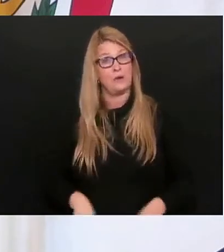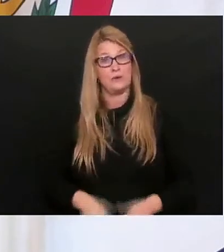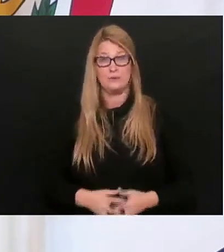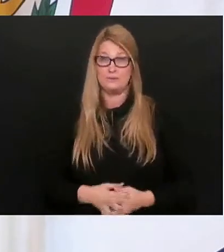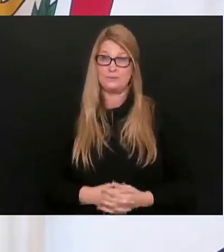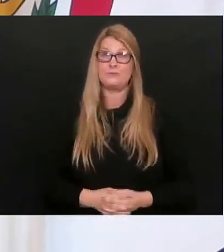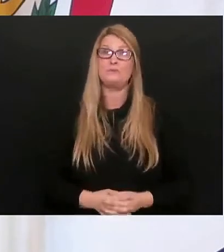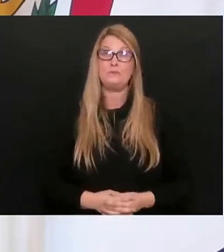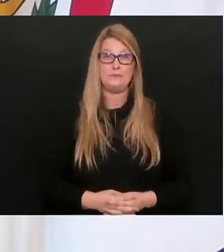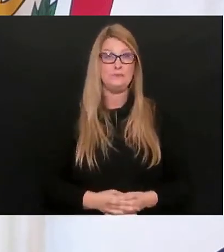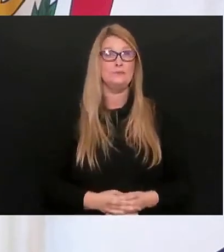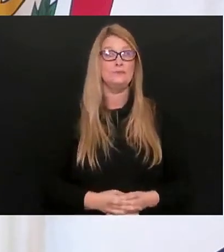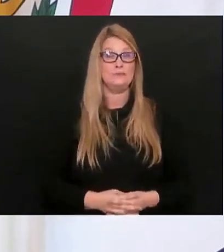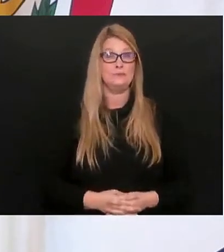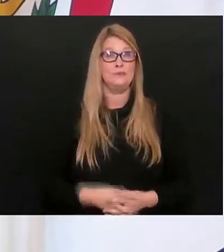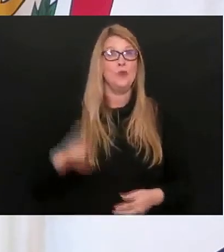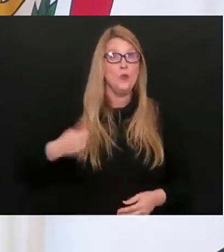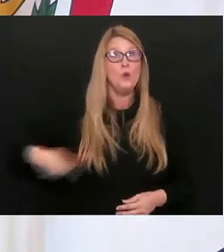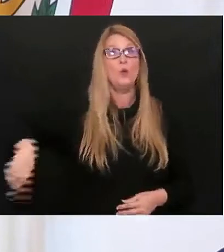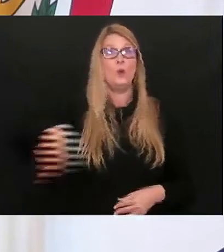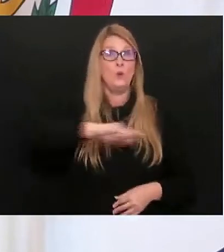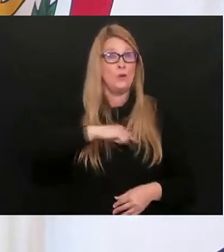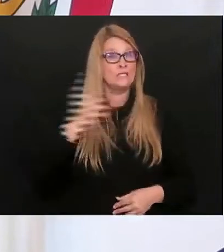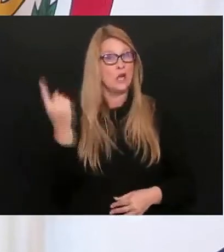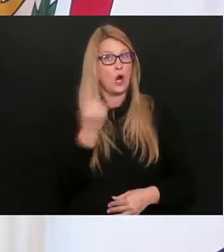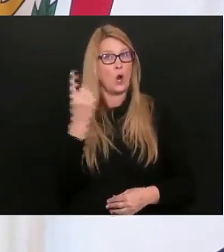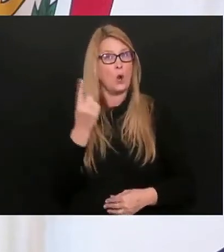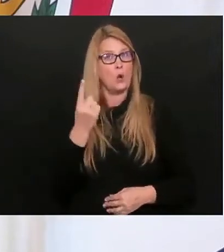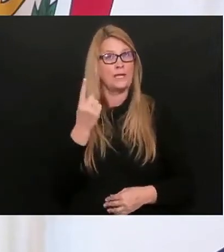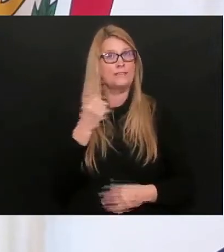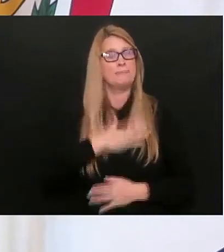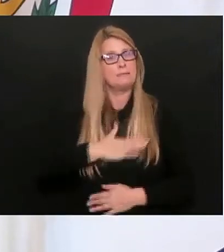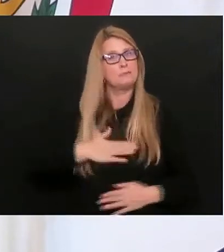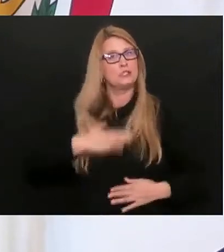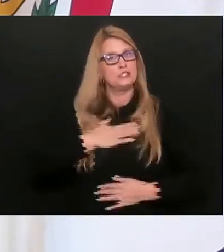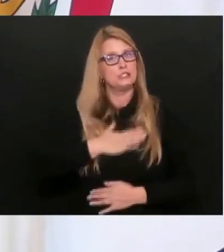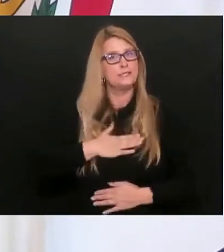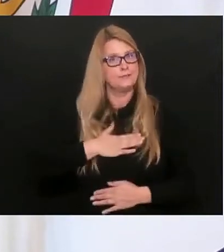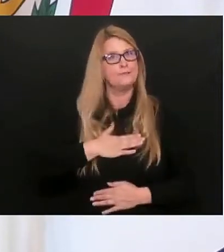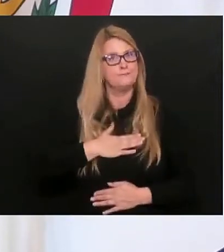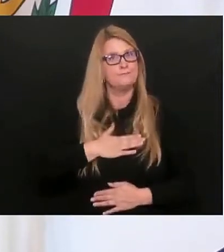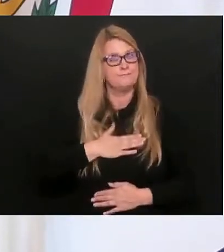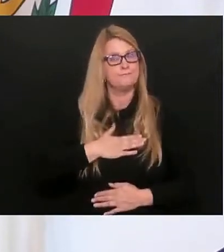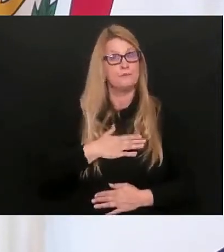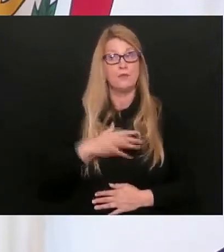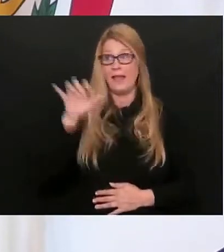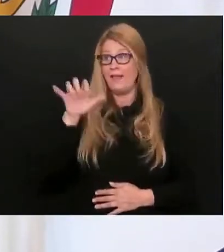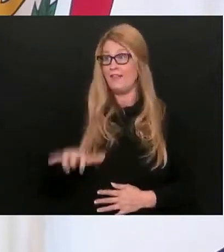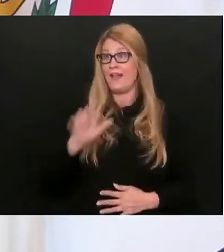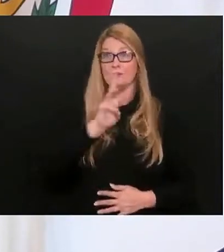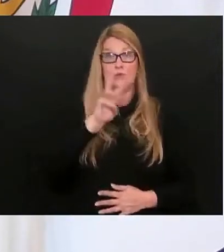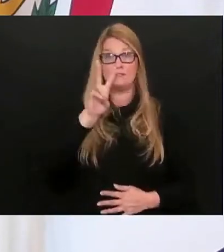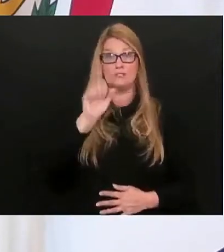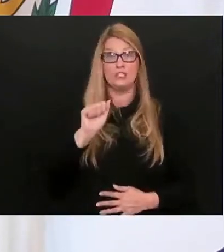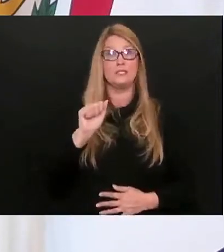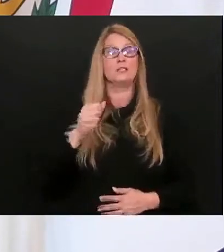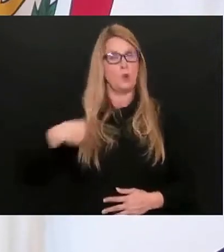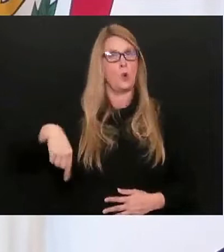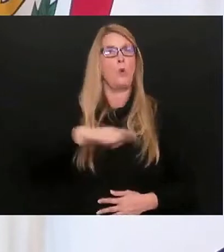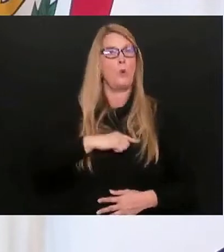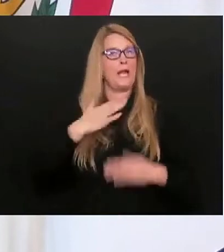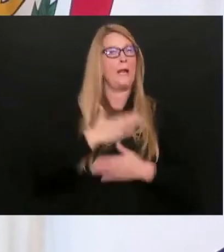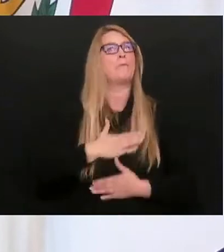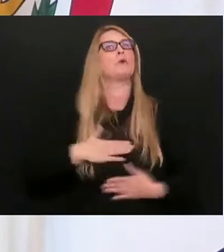Absolutely, we should always be appreciative, should we not? That's what West Virginians are. They're